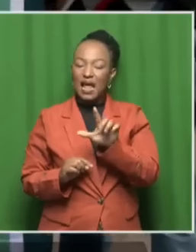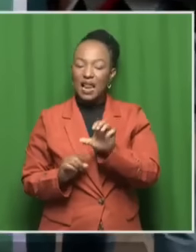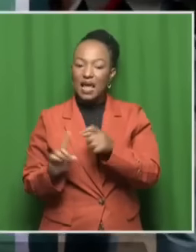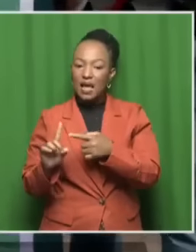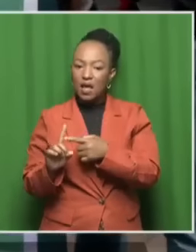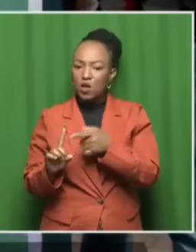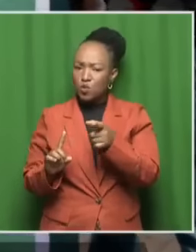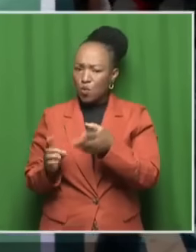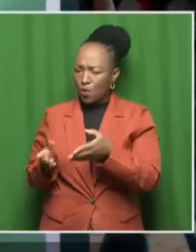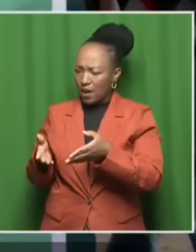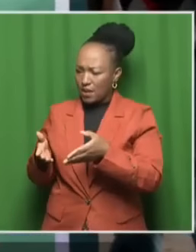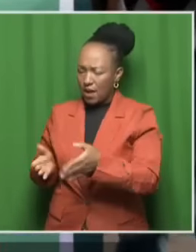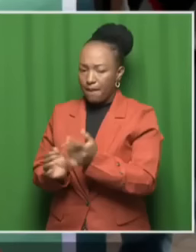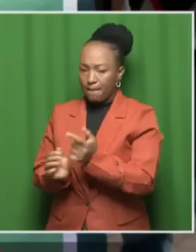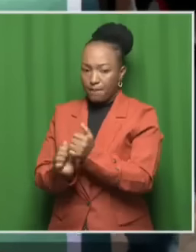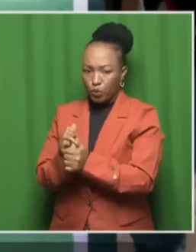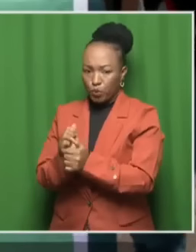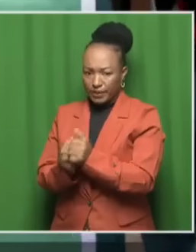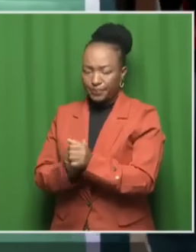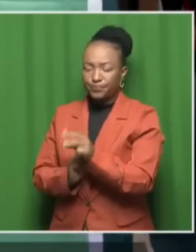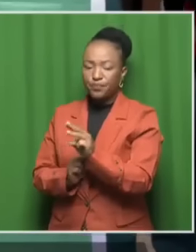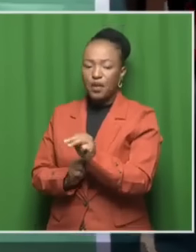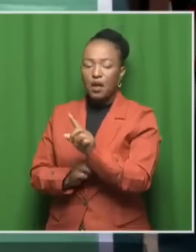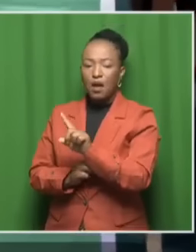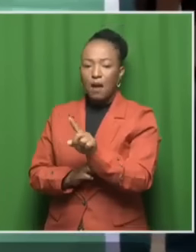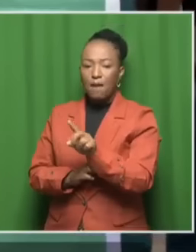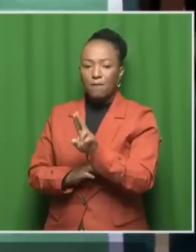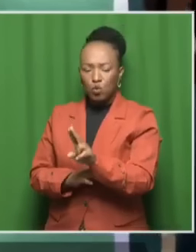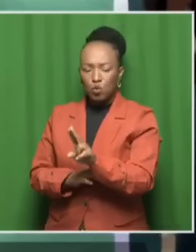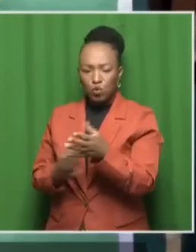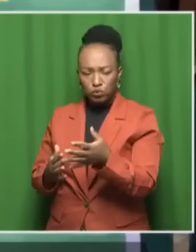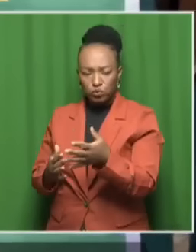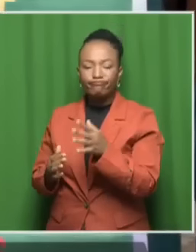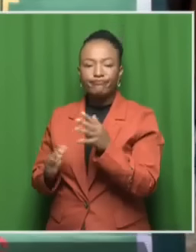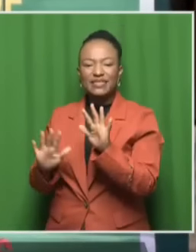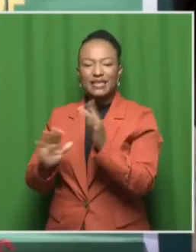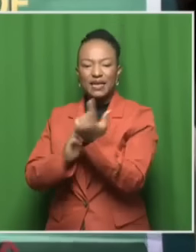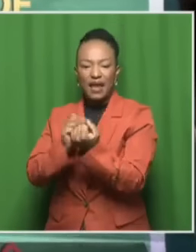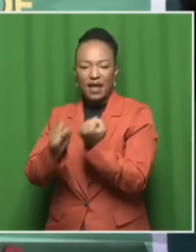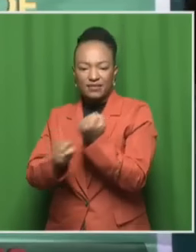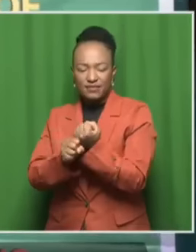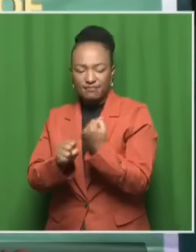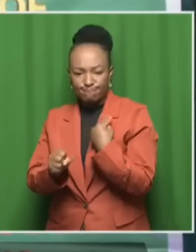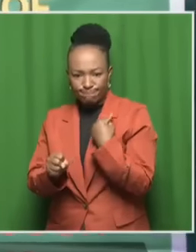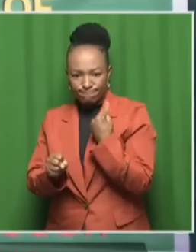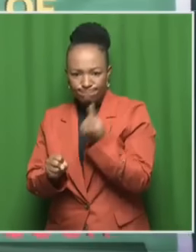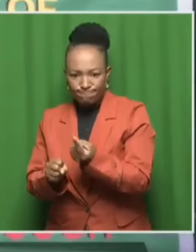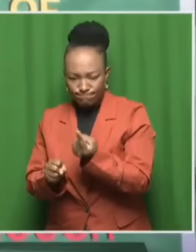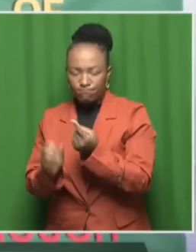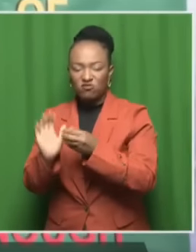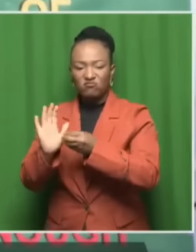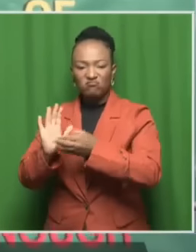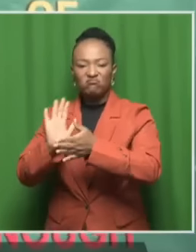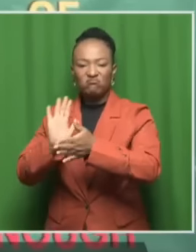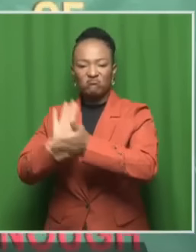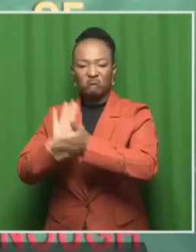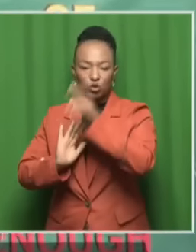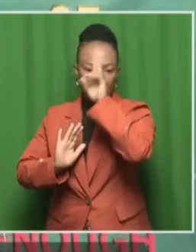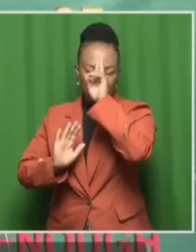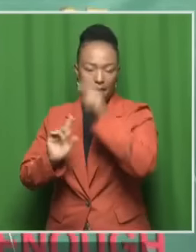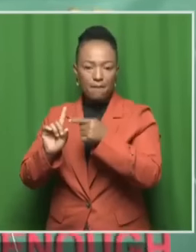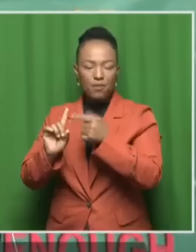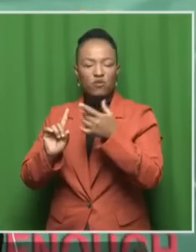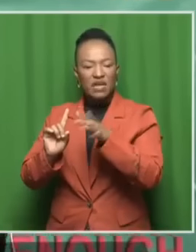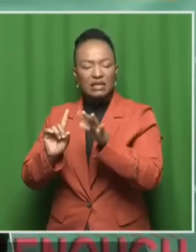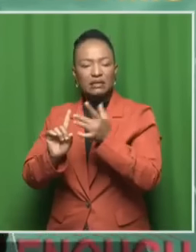Mzu. I guess you're here to mark this 10th anniversary since the passing of the soccer legend. I'm sure you've been